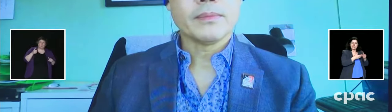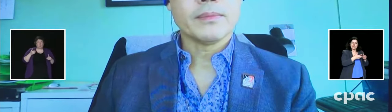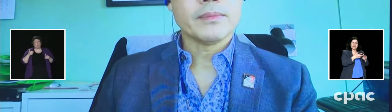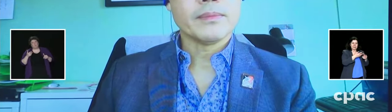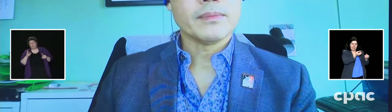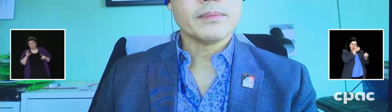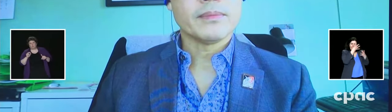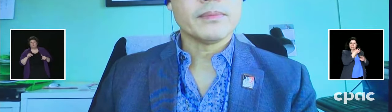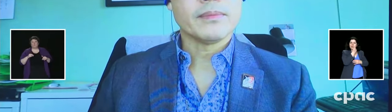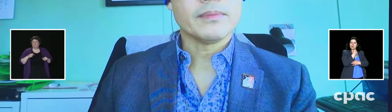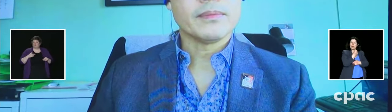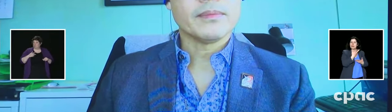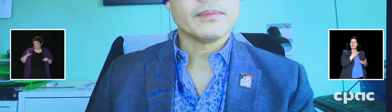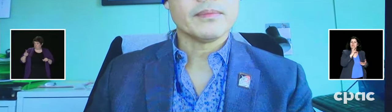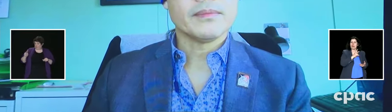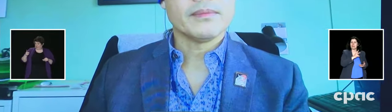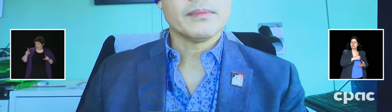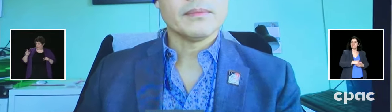Thank you have a follow up, Jamie?